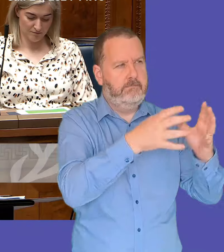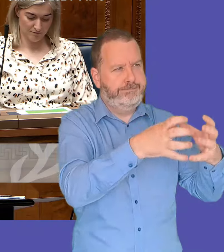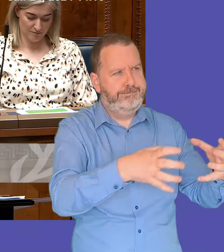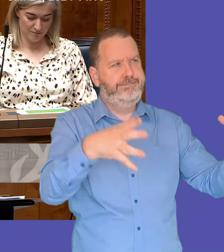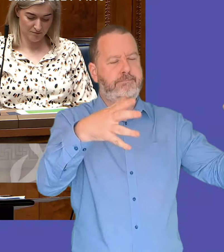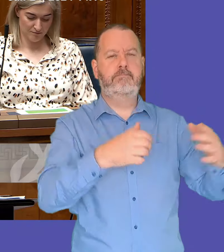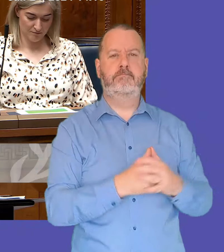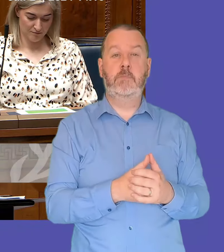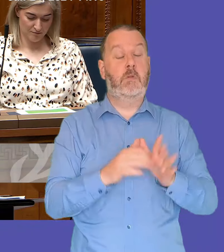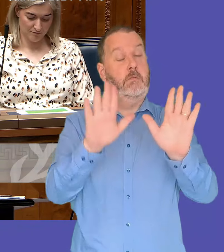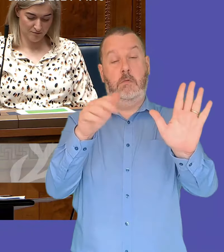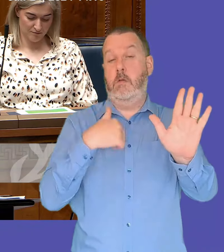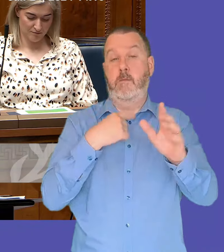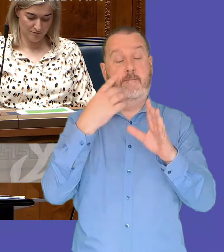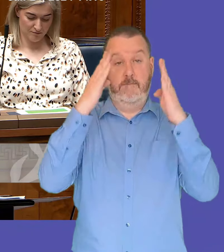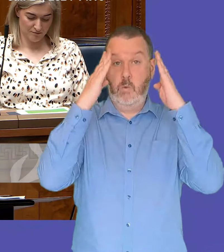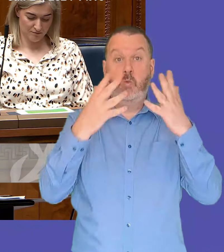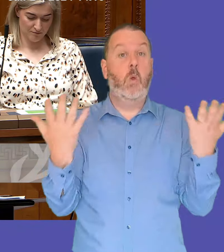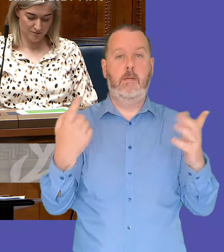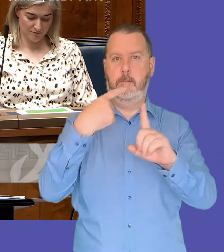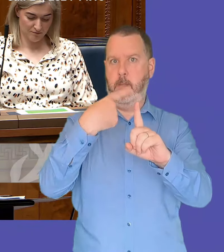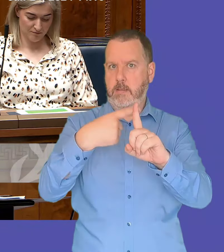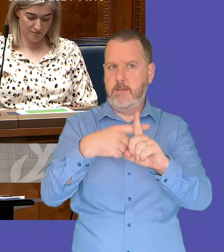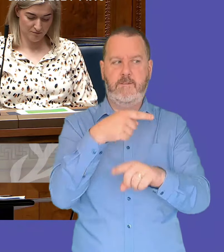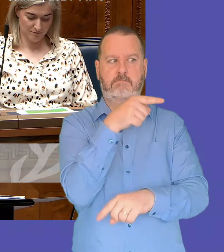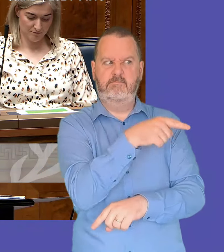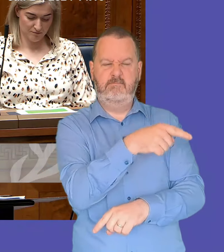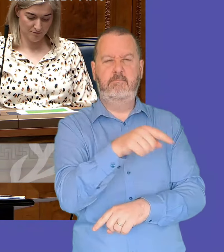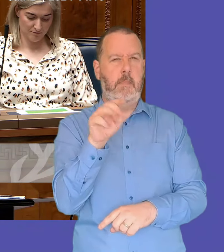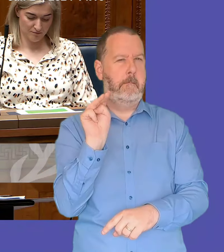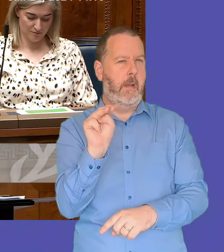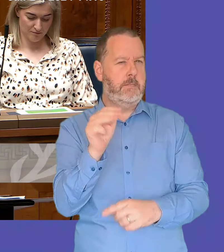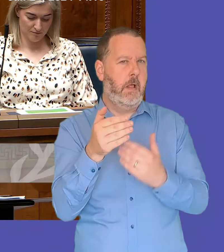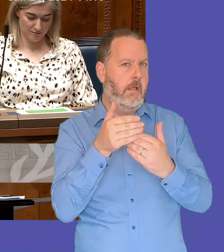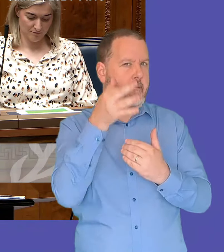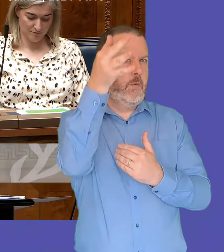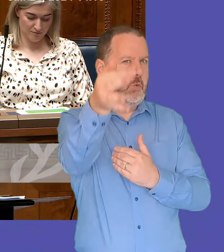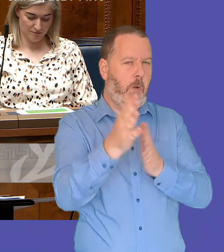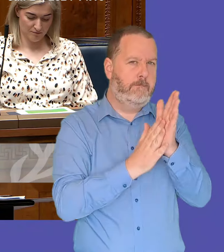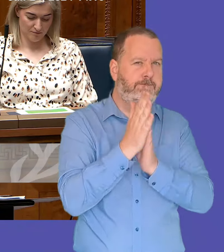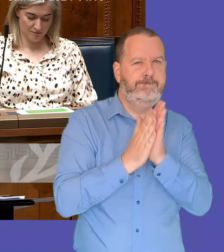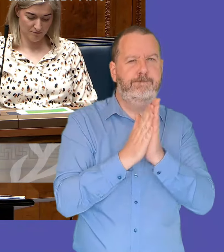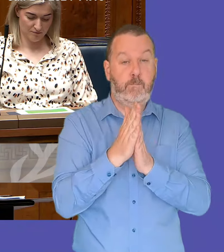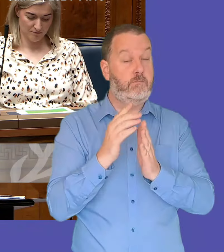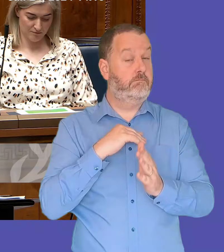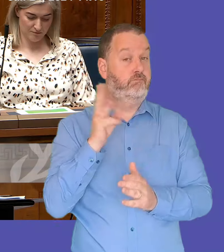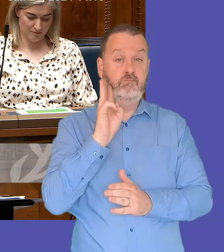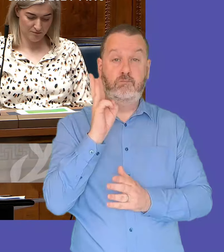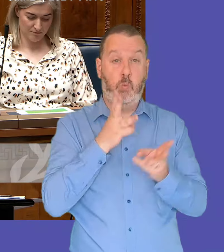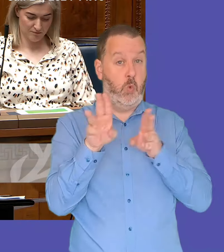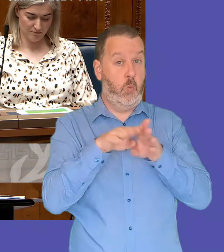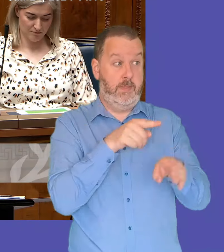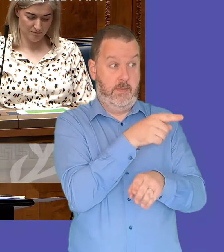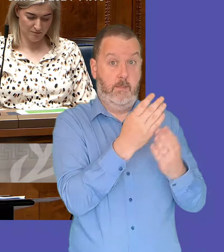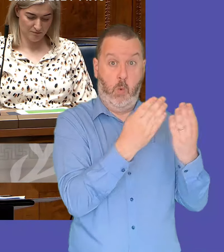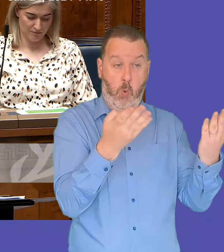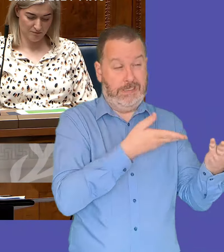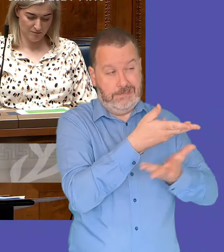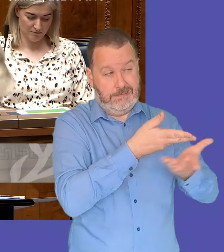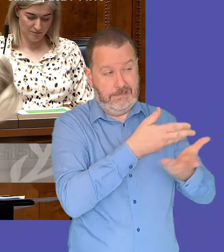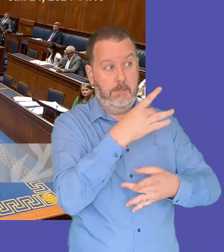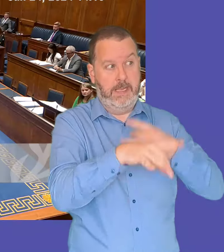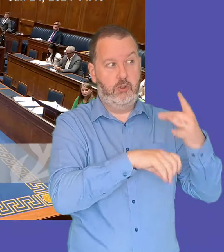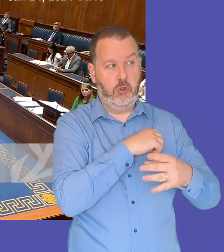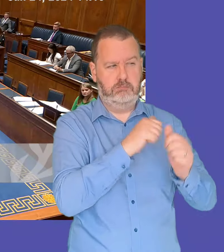i'm going to focus on the positivity i'm going to focus on the potential and i'm going to work with the development corporation to make sure that we realize it's potential